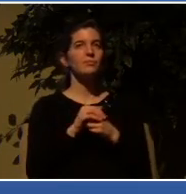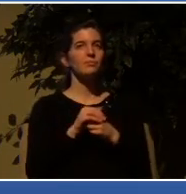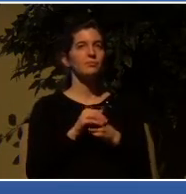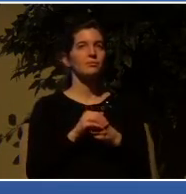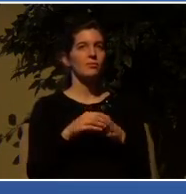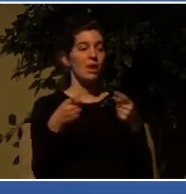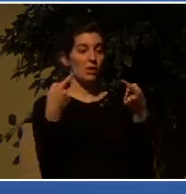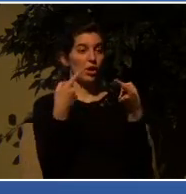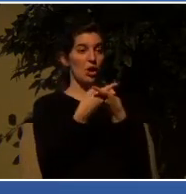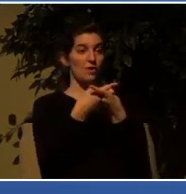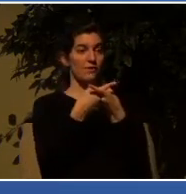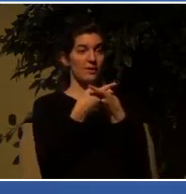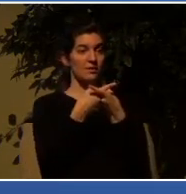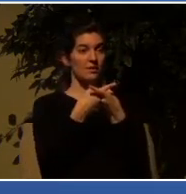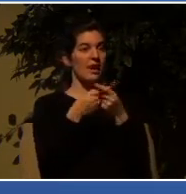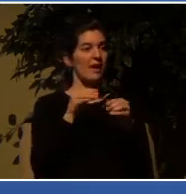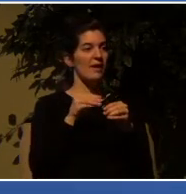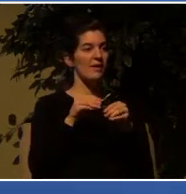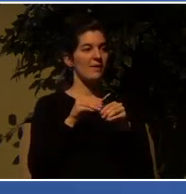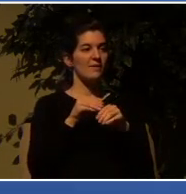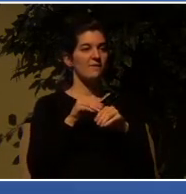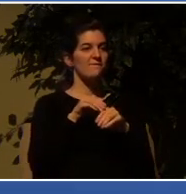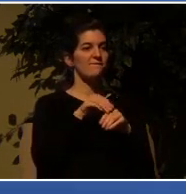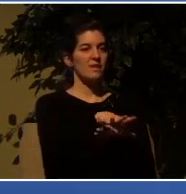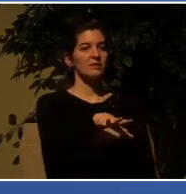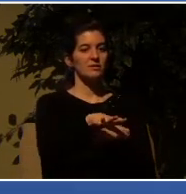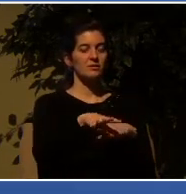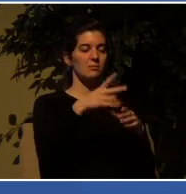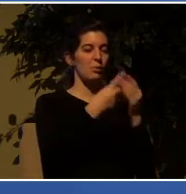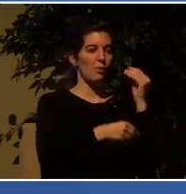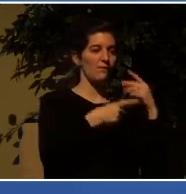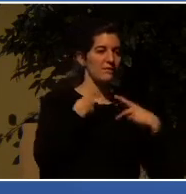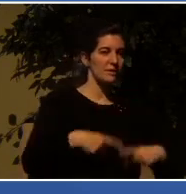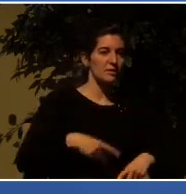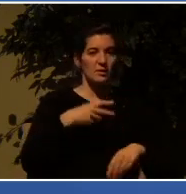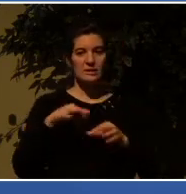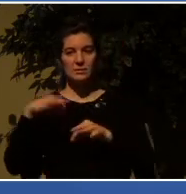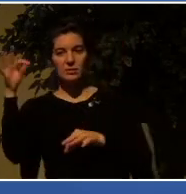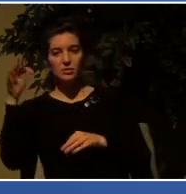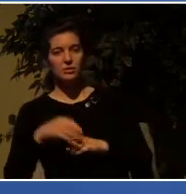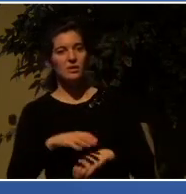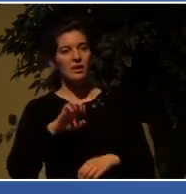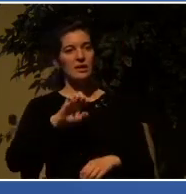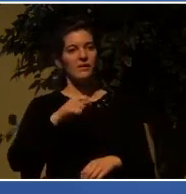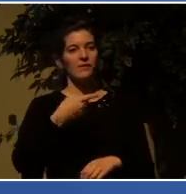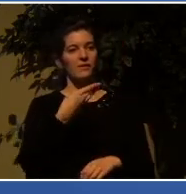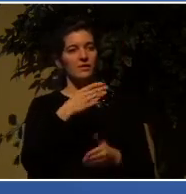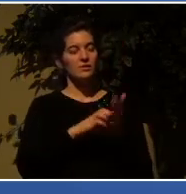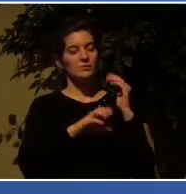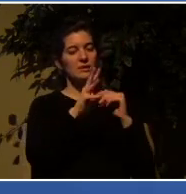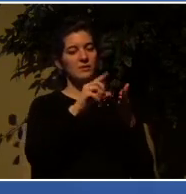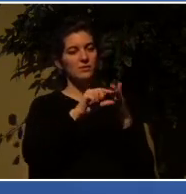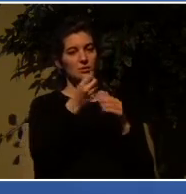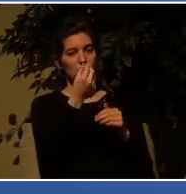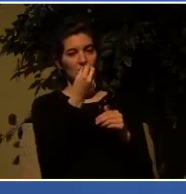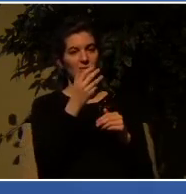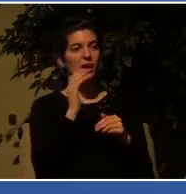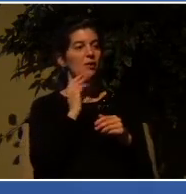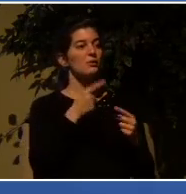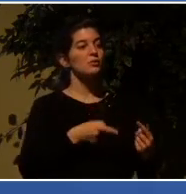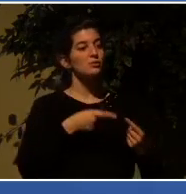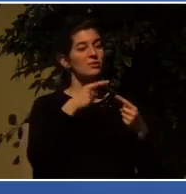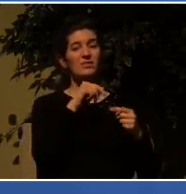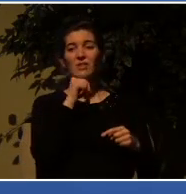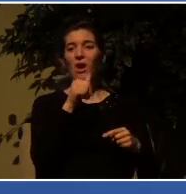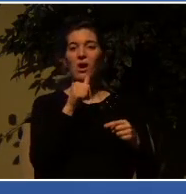on a physical level, and it plays out on a spiritual level. Ephesians 6.12, our struggle is not against flesh and blood, but